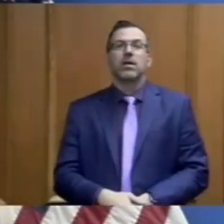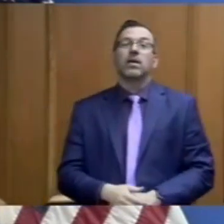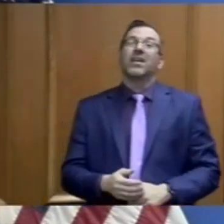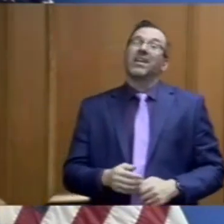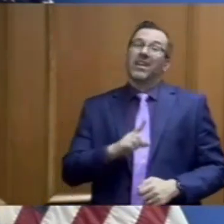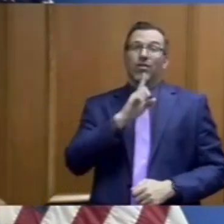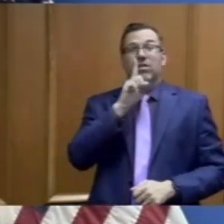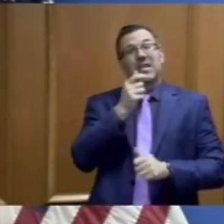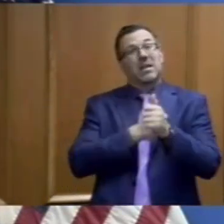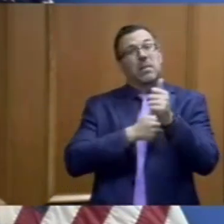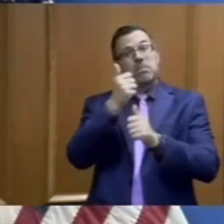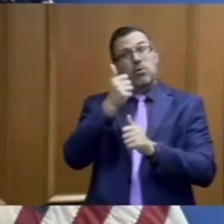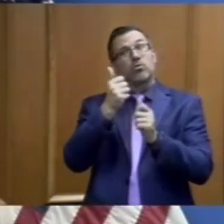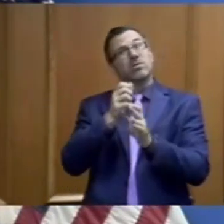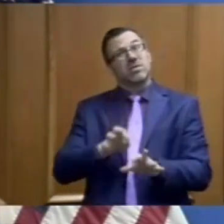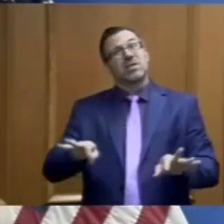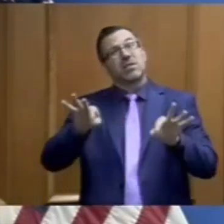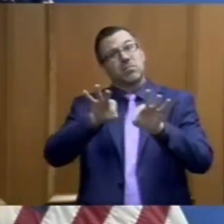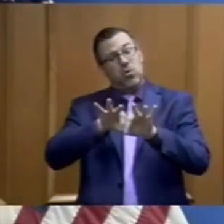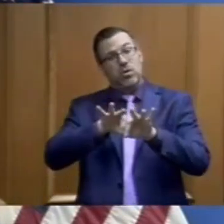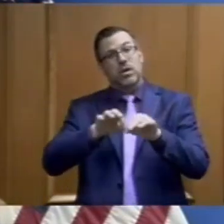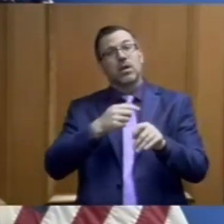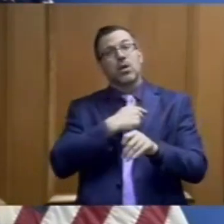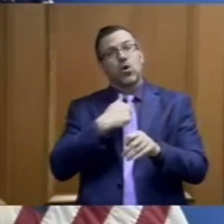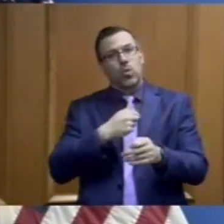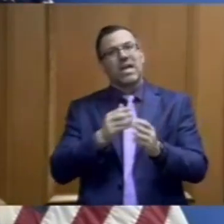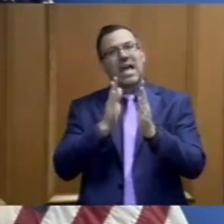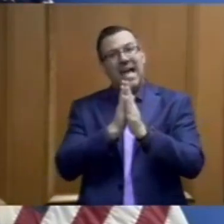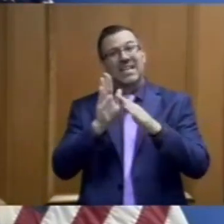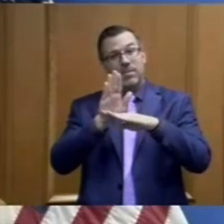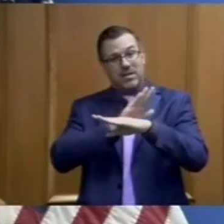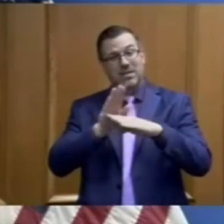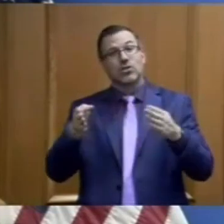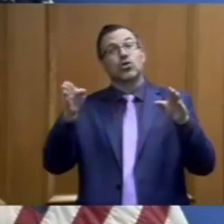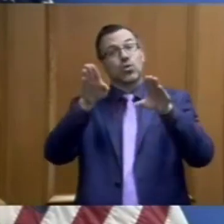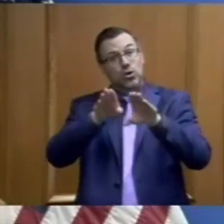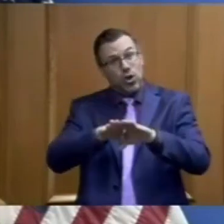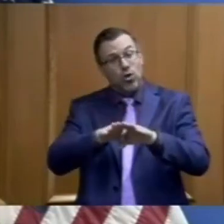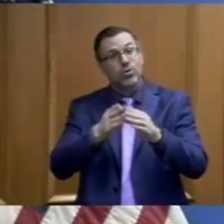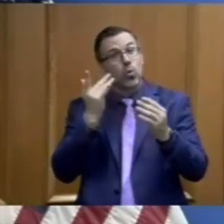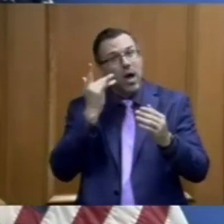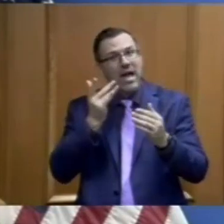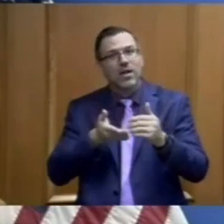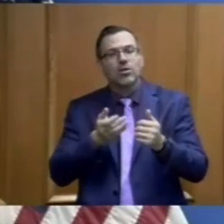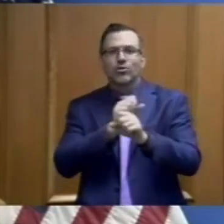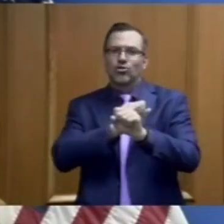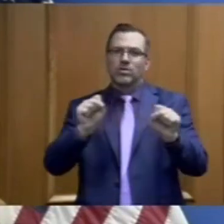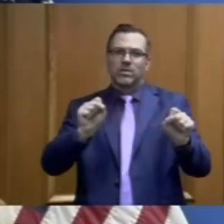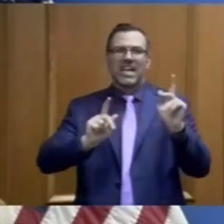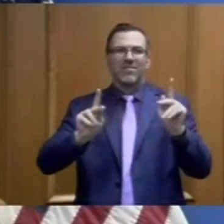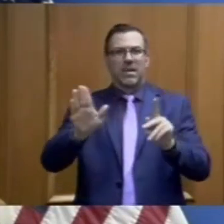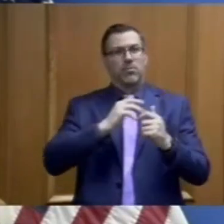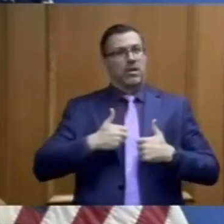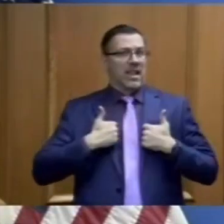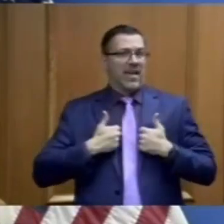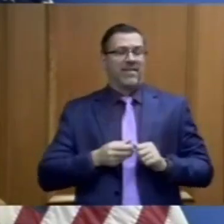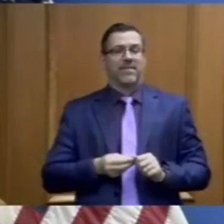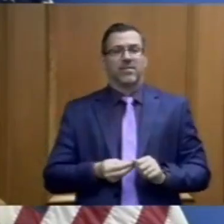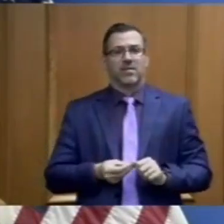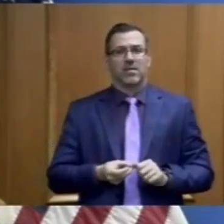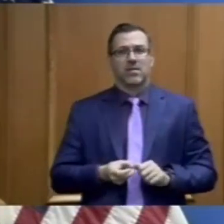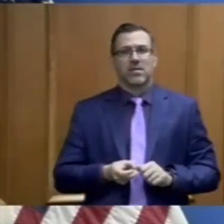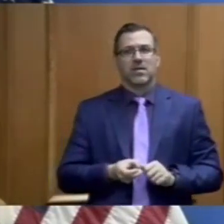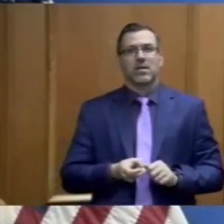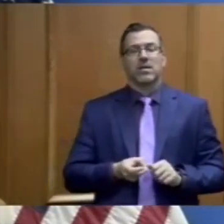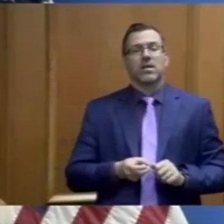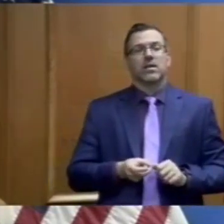important is that these shutdowns occurred in order to save people's lives. And Tennesseans have done what Tennesseans